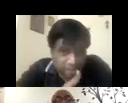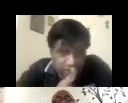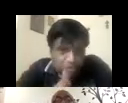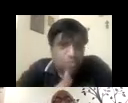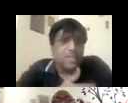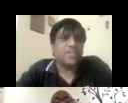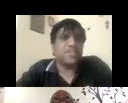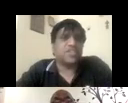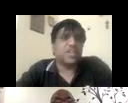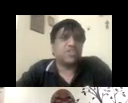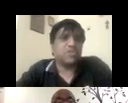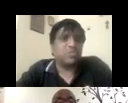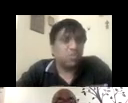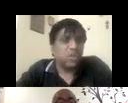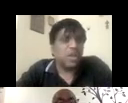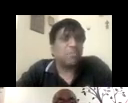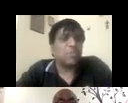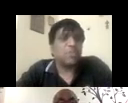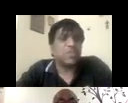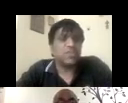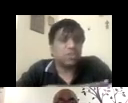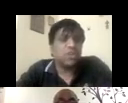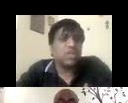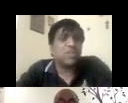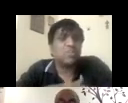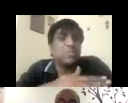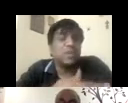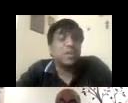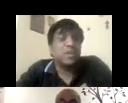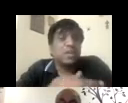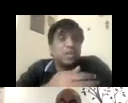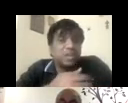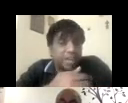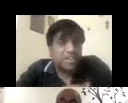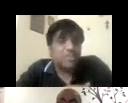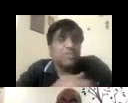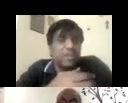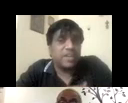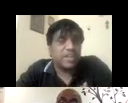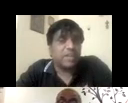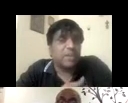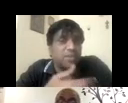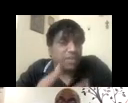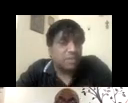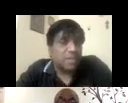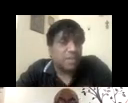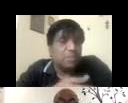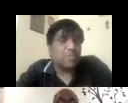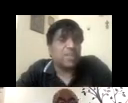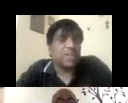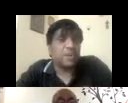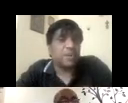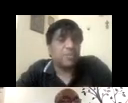they are affordability is a challenge, you you're more, there's a strong connection between income levels and